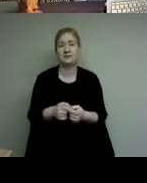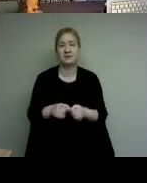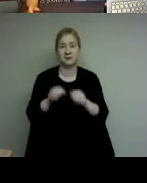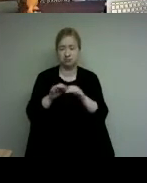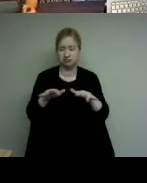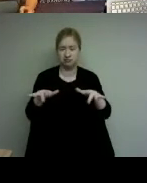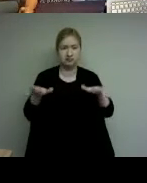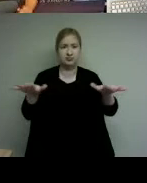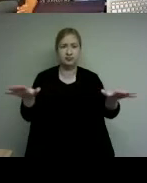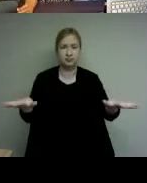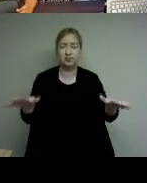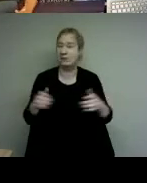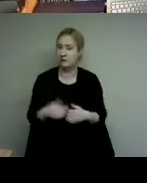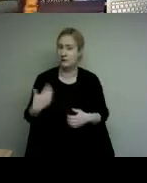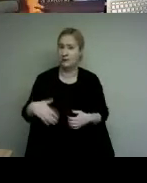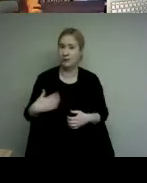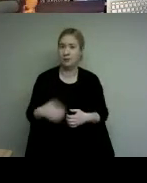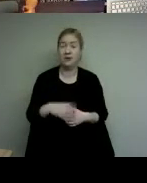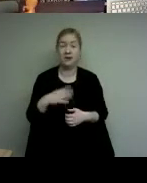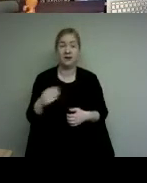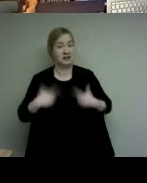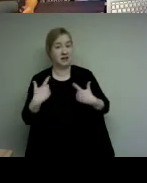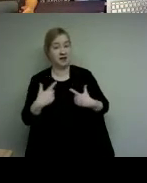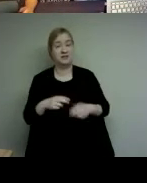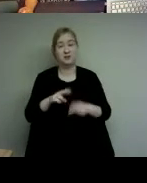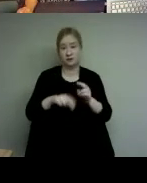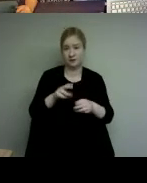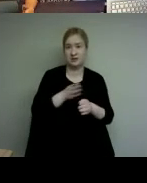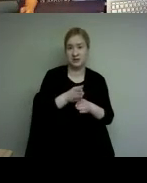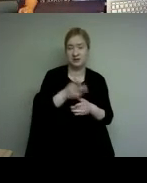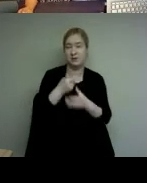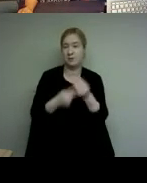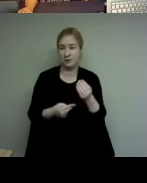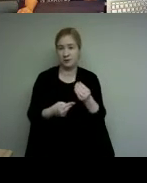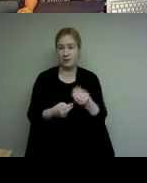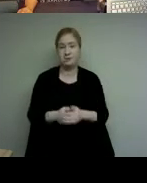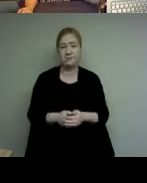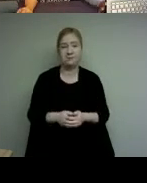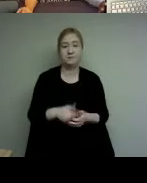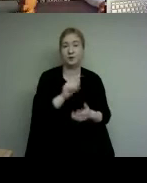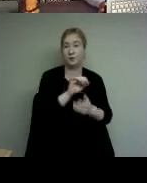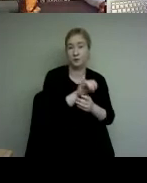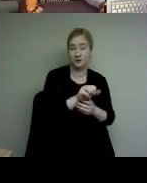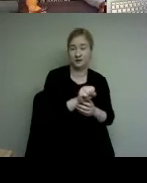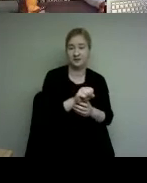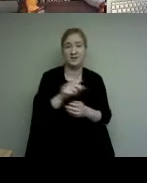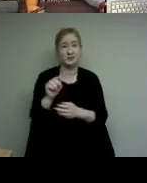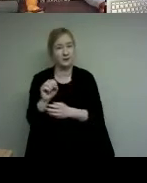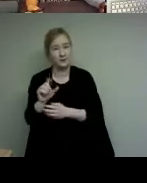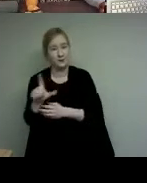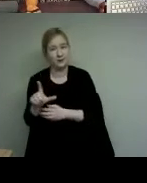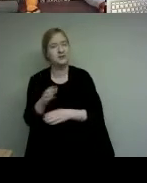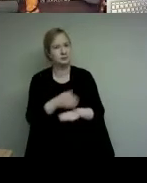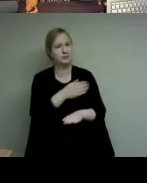lives and in the construction industry whether it be toys or tools it has improved a lot of many in